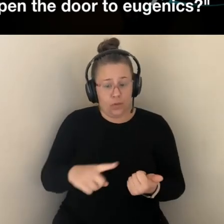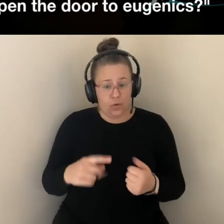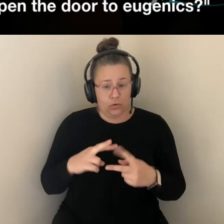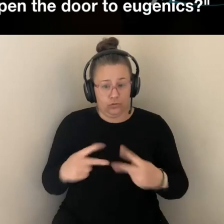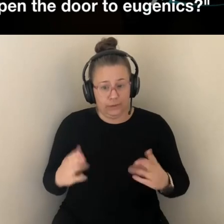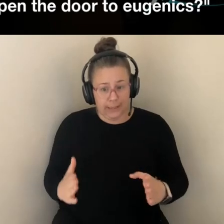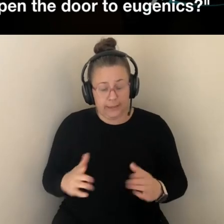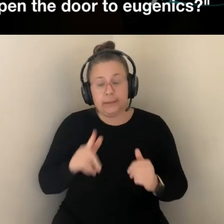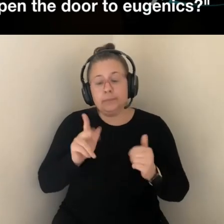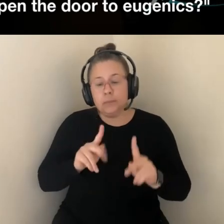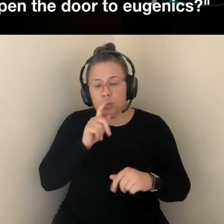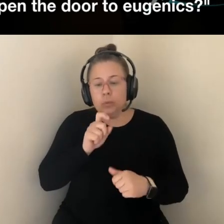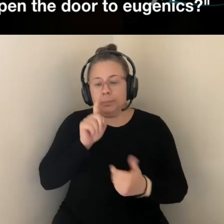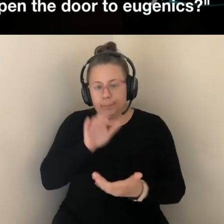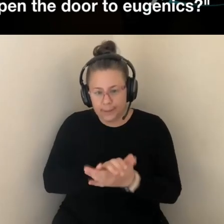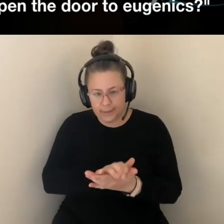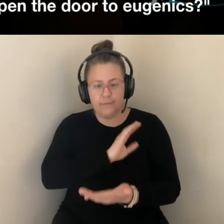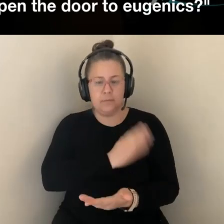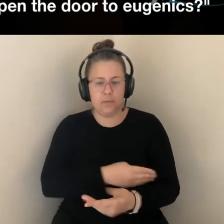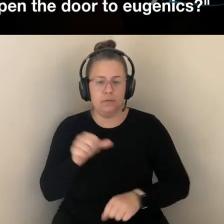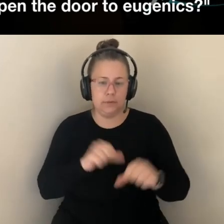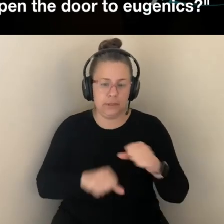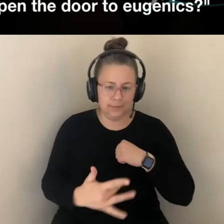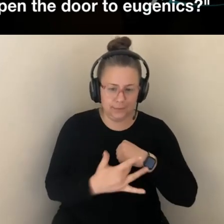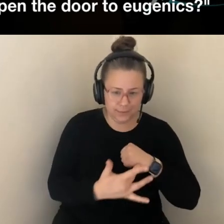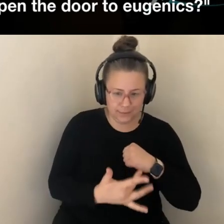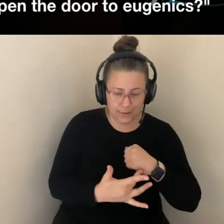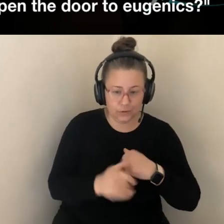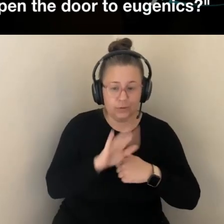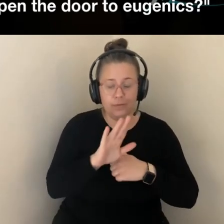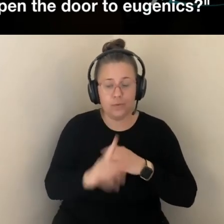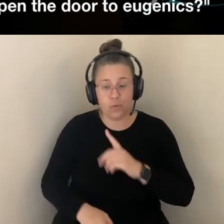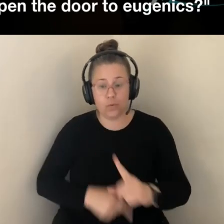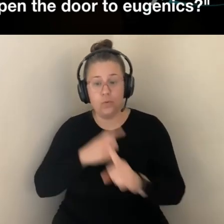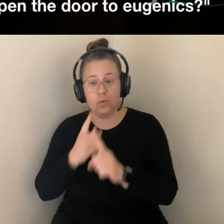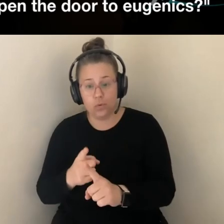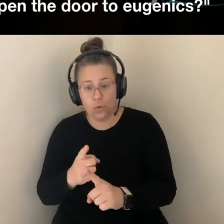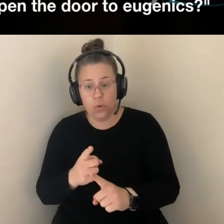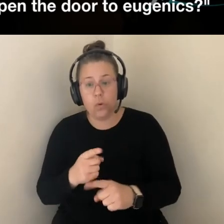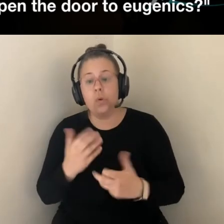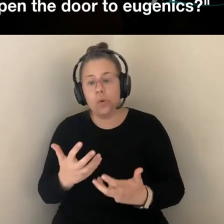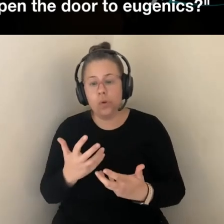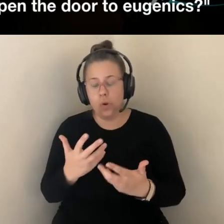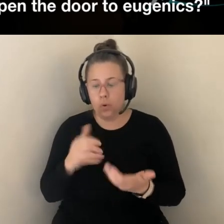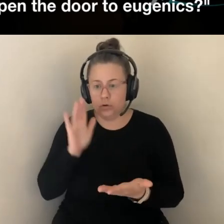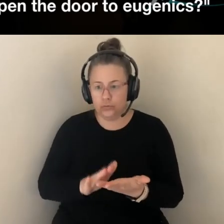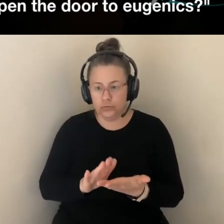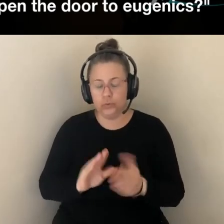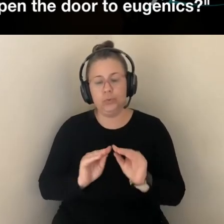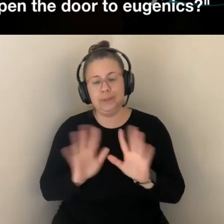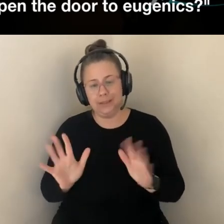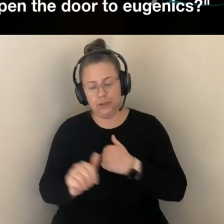HORIZON, AND ARE THUS DRIVEN TO CONVINCE OTHERS THAT TAKING CONTROL OF HUMAN NATURE, MENTAL AND PHYSICAL, IS AN